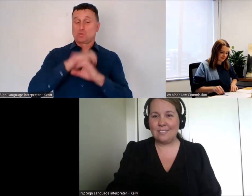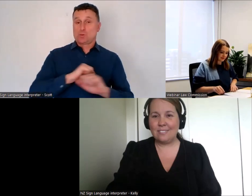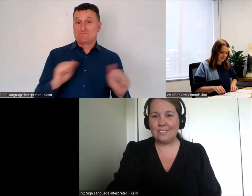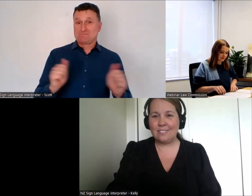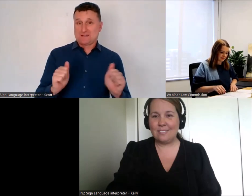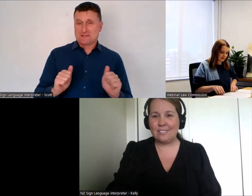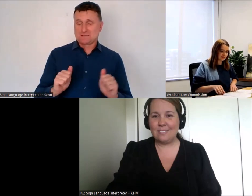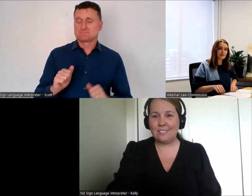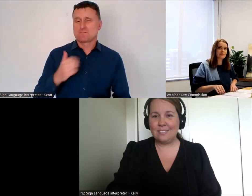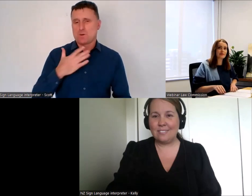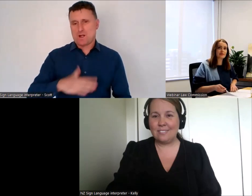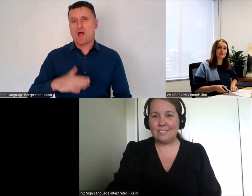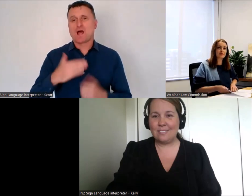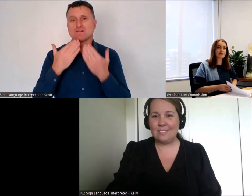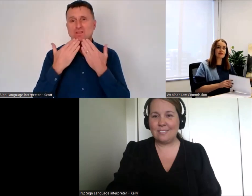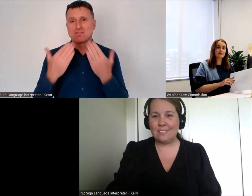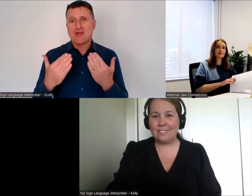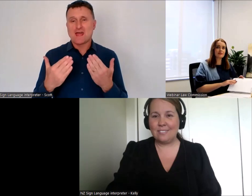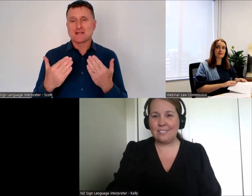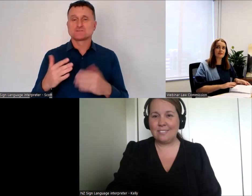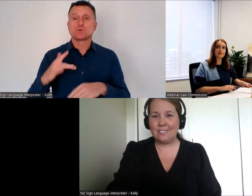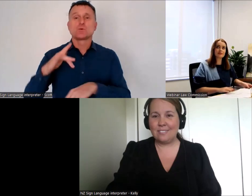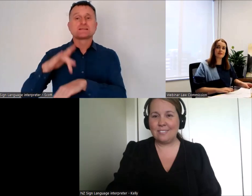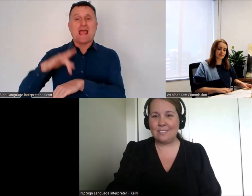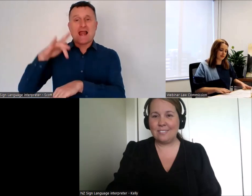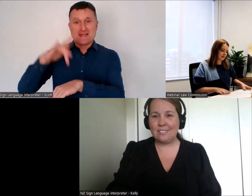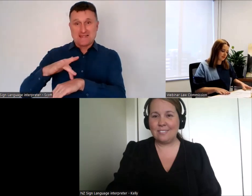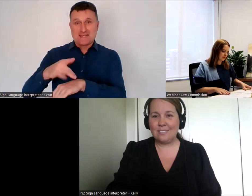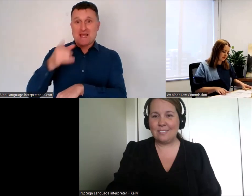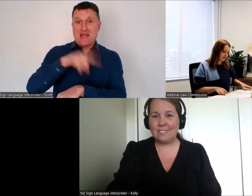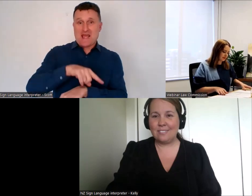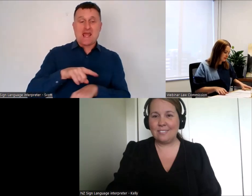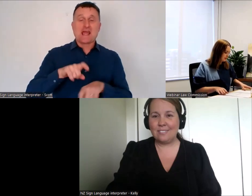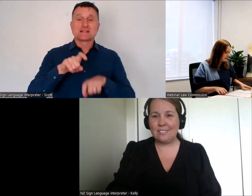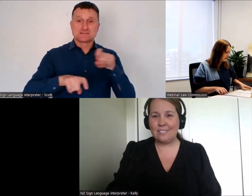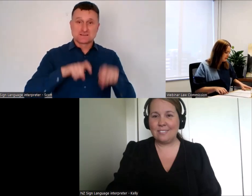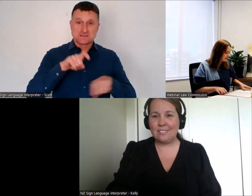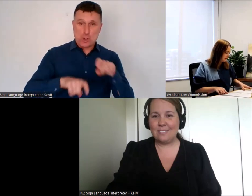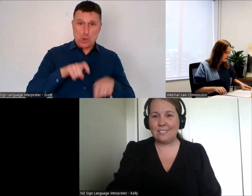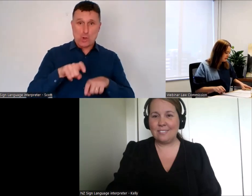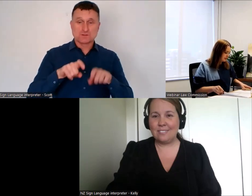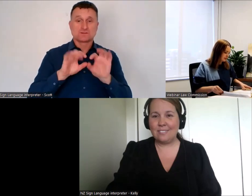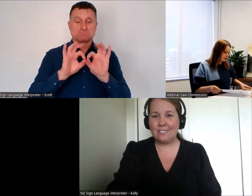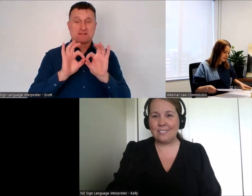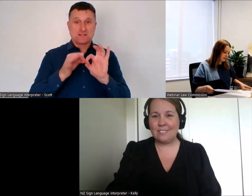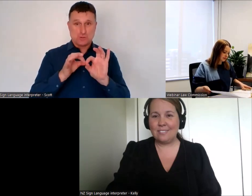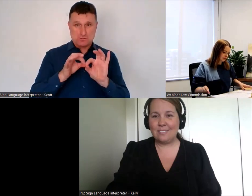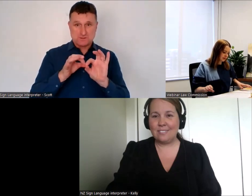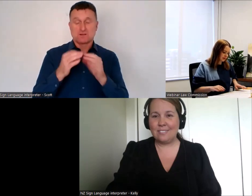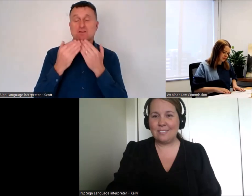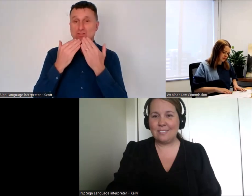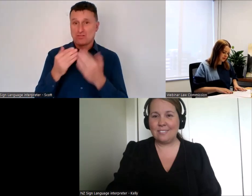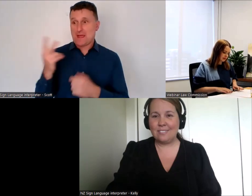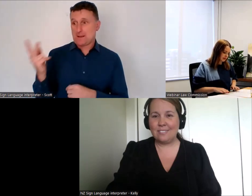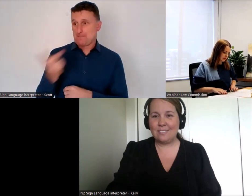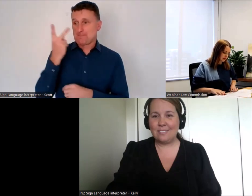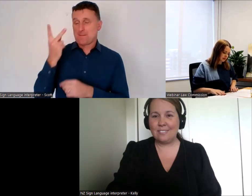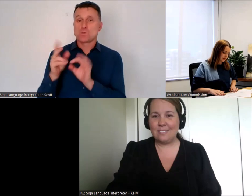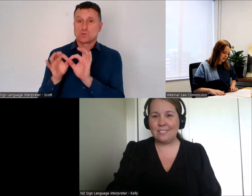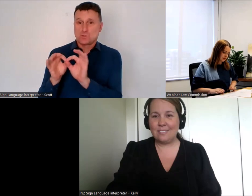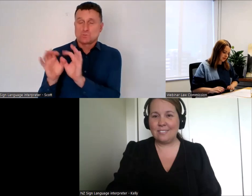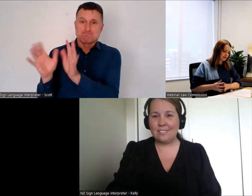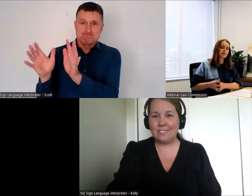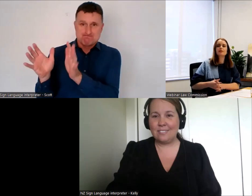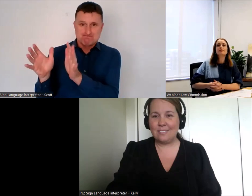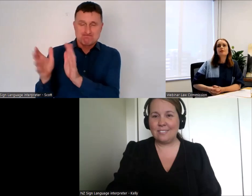first is to Kelly and Scott, New Zealand Sign Language interpreters. Thank you very much for